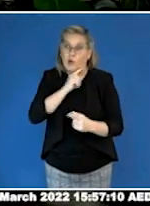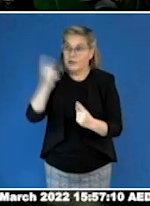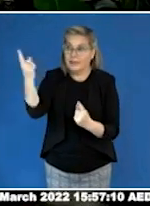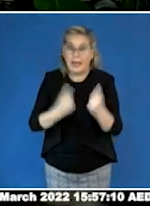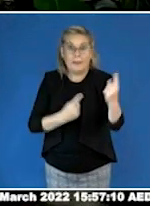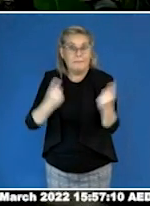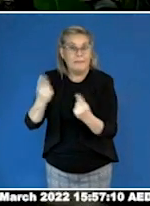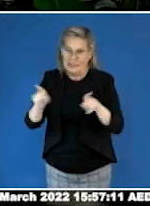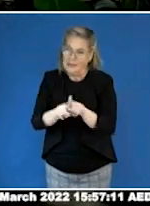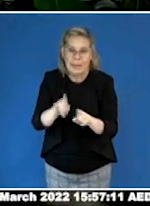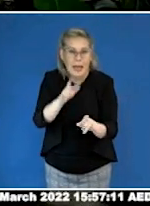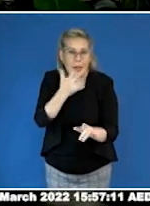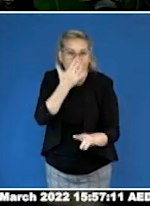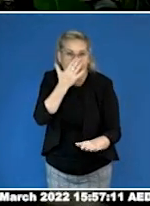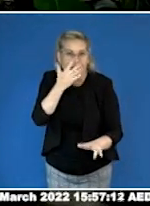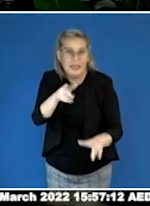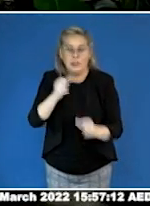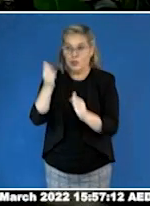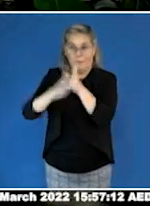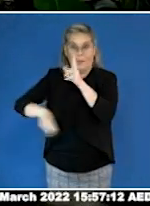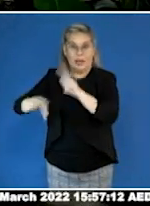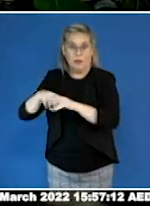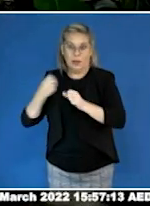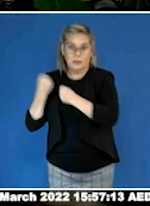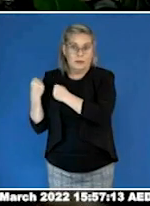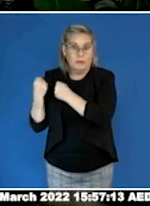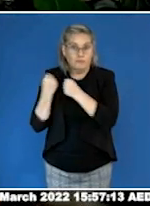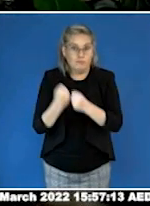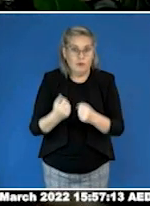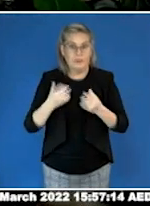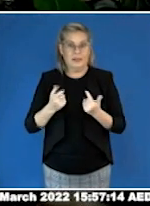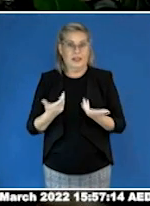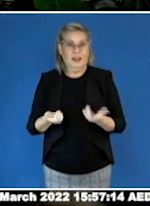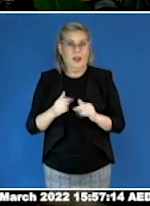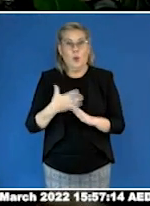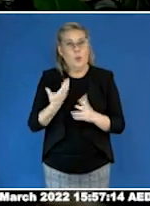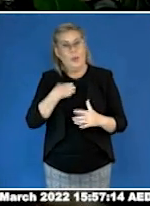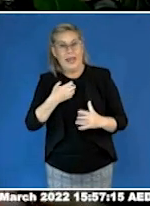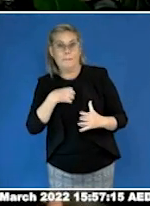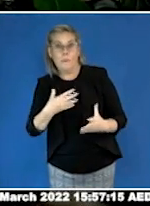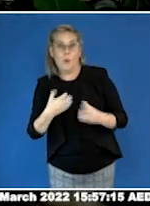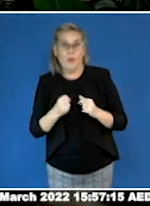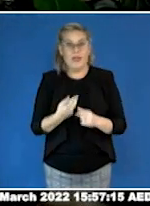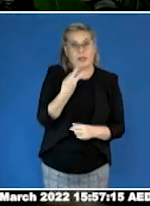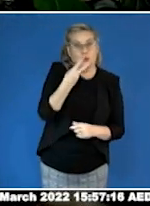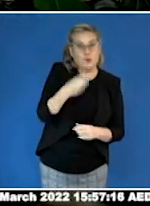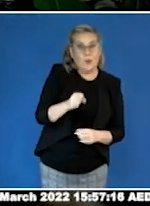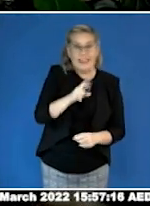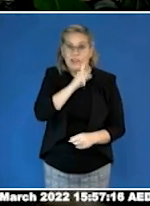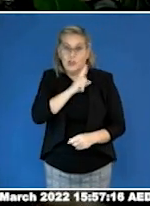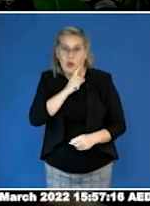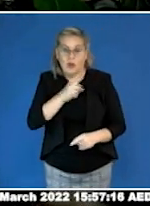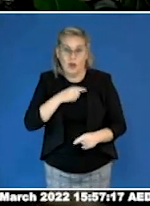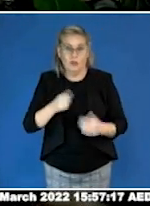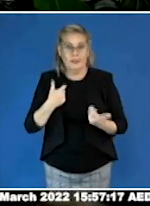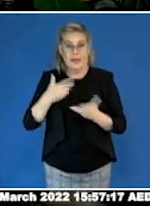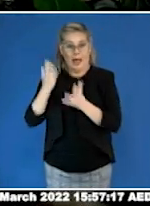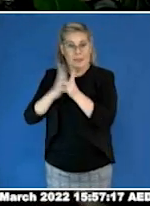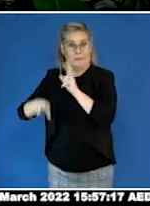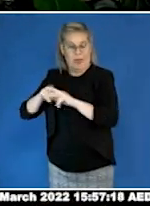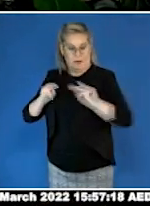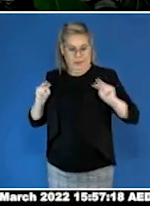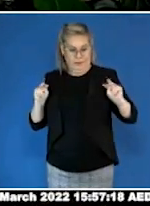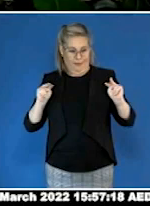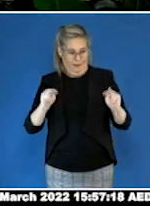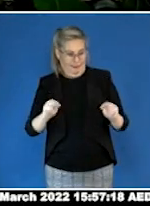And when I saw the parents watching their little lady bugs, all in their yellow t-shirts, wearing it with pride, playing and